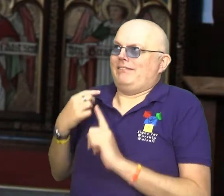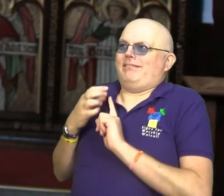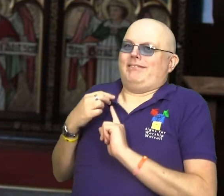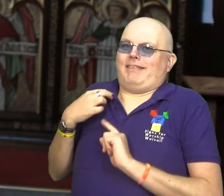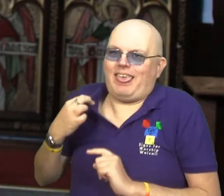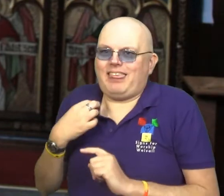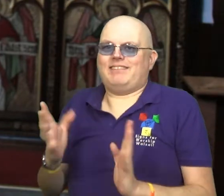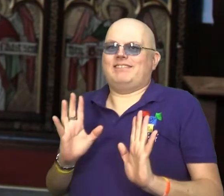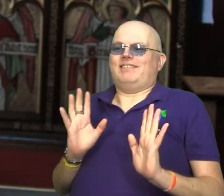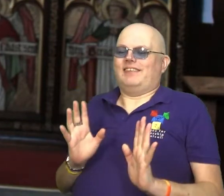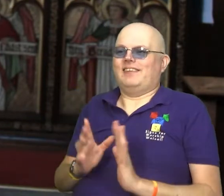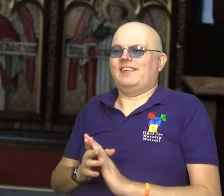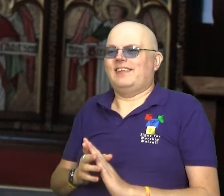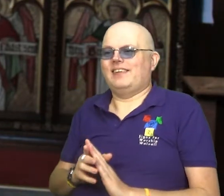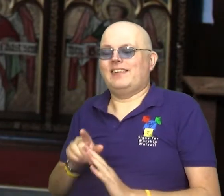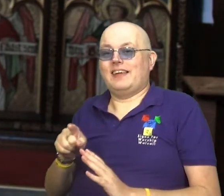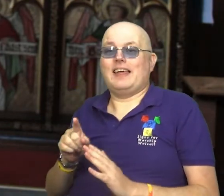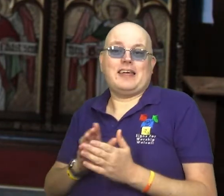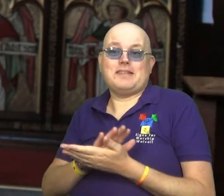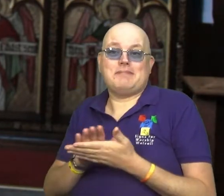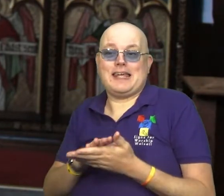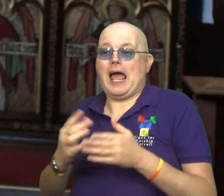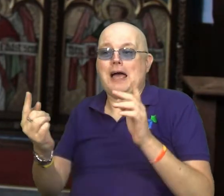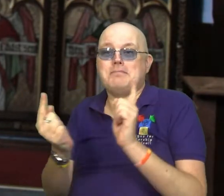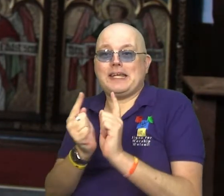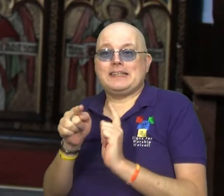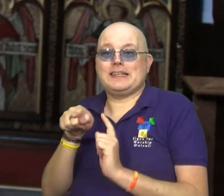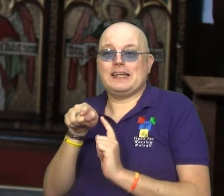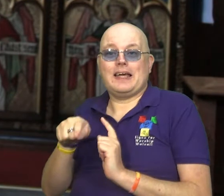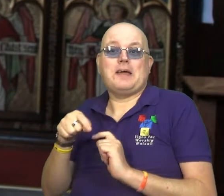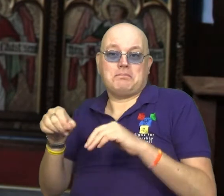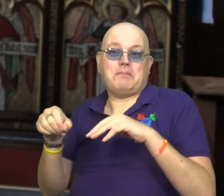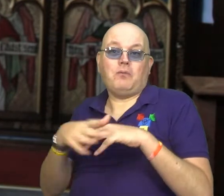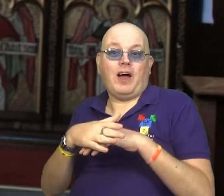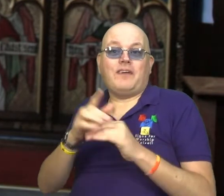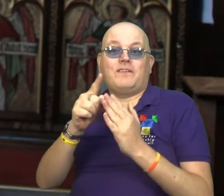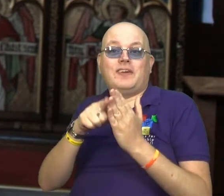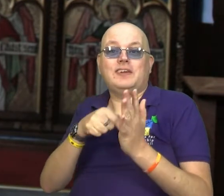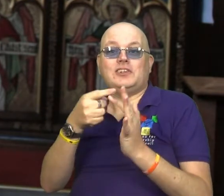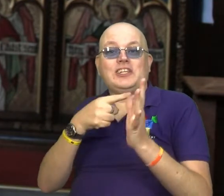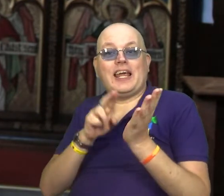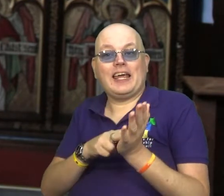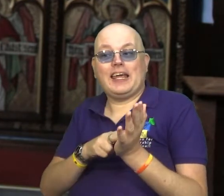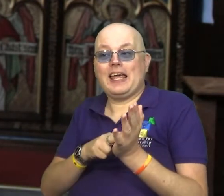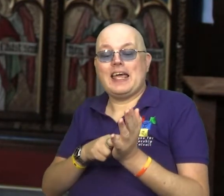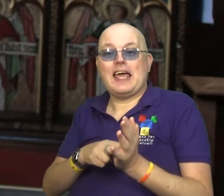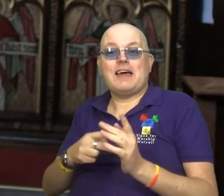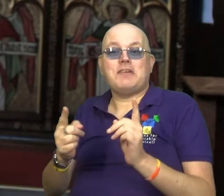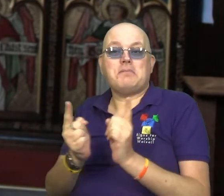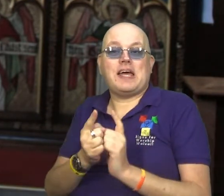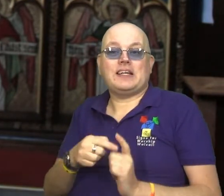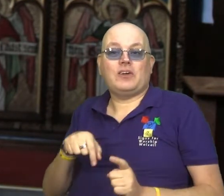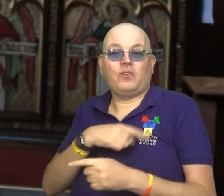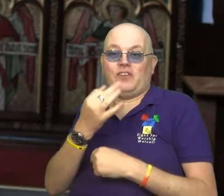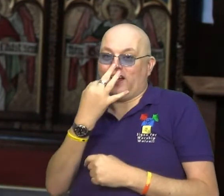my will, resulted in meeting my wife, Jean. So we met at